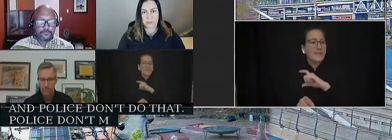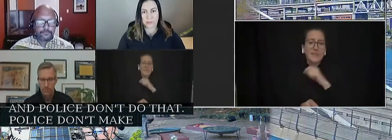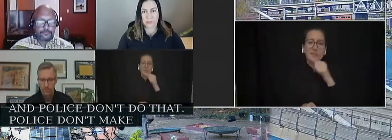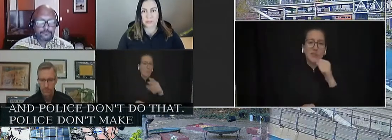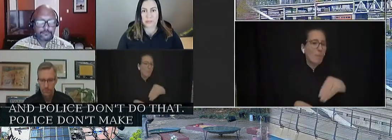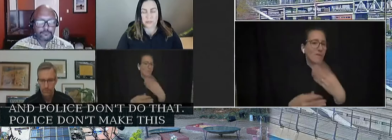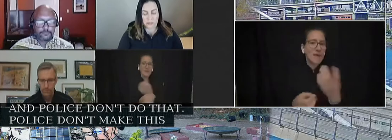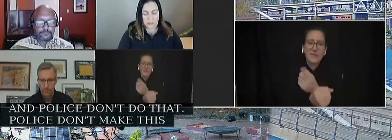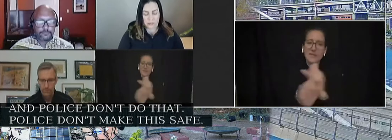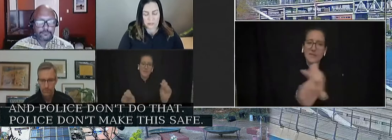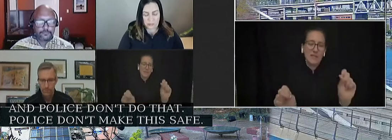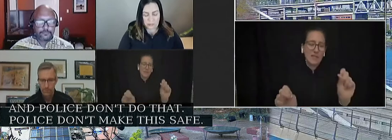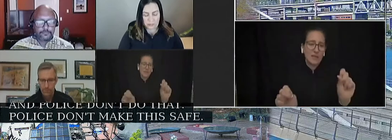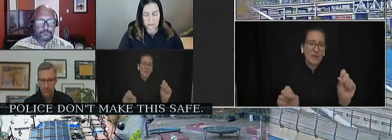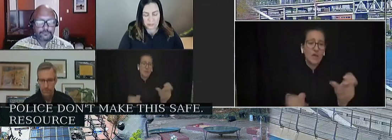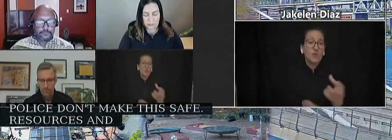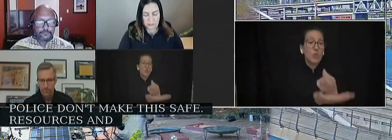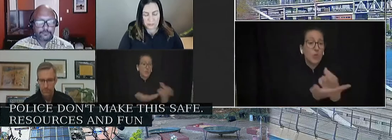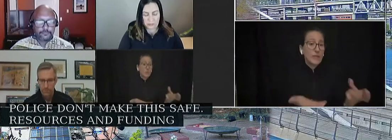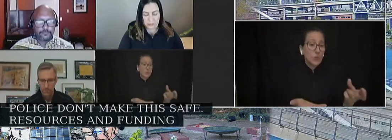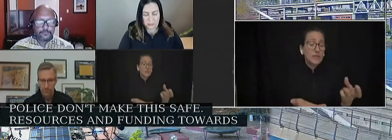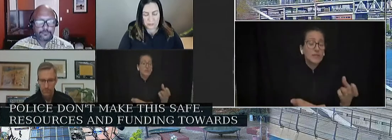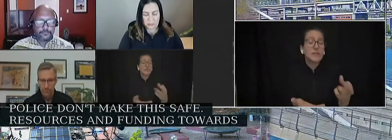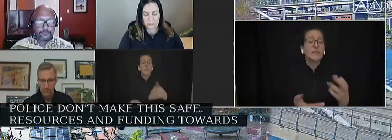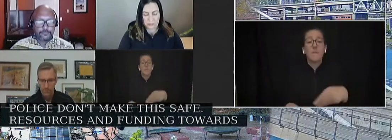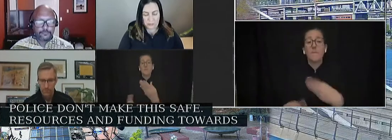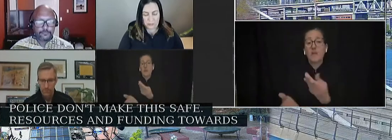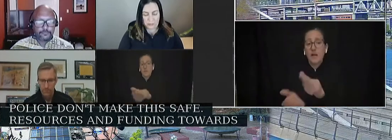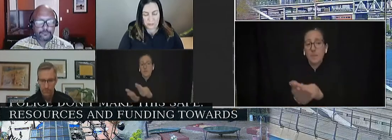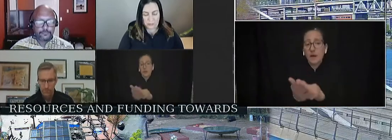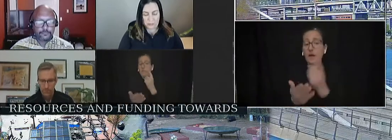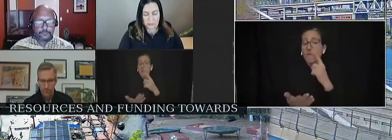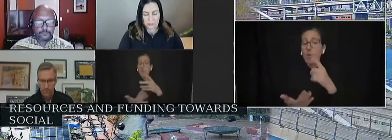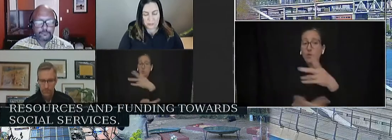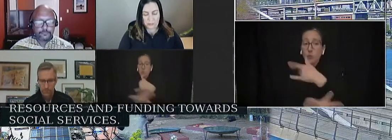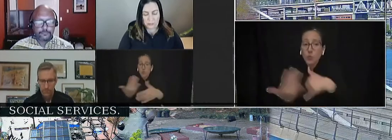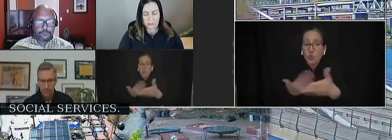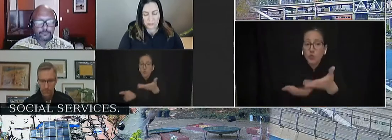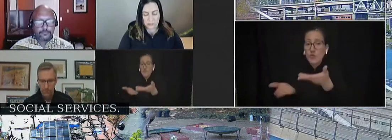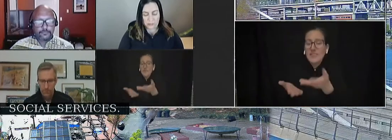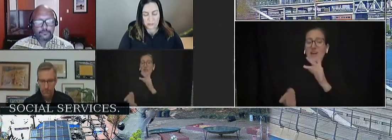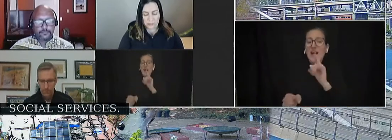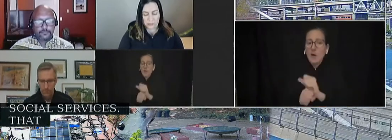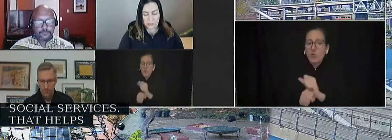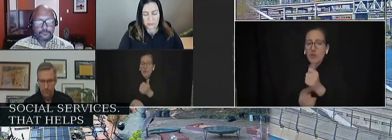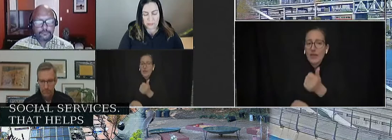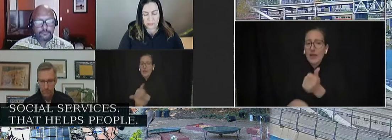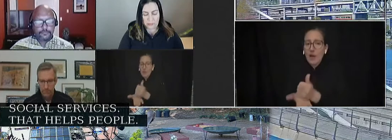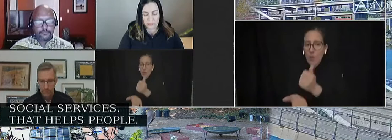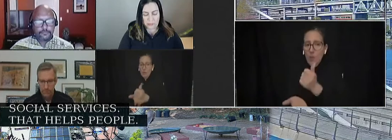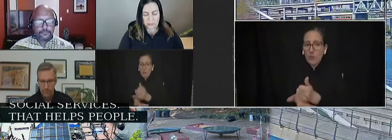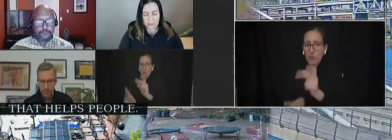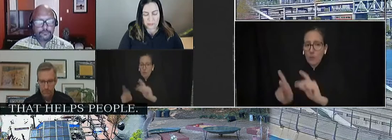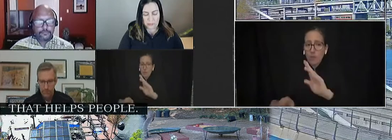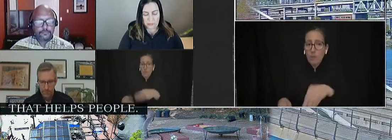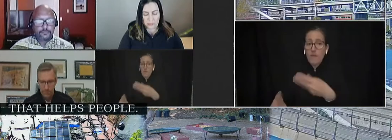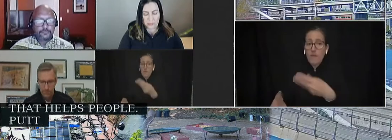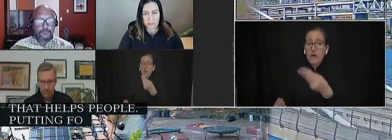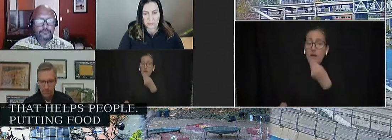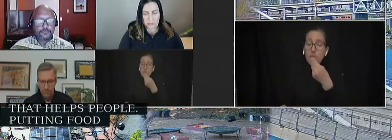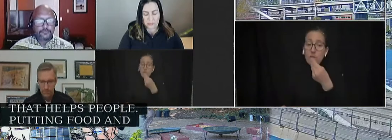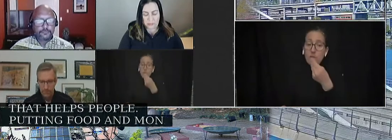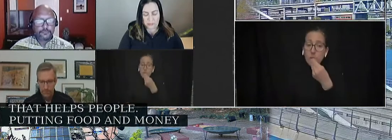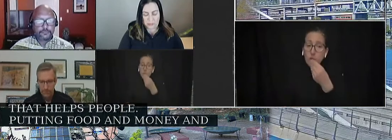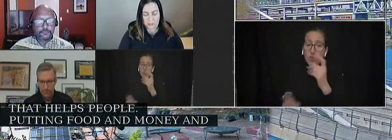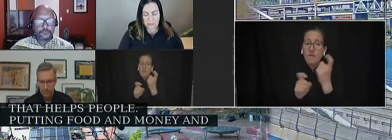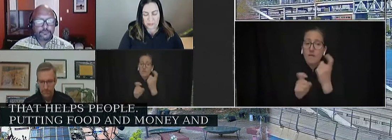Resources and funding towards social services. That helps people. Putting food and money and providing